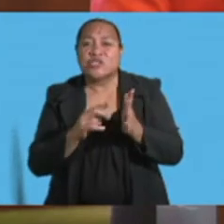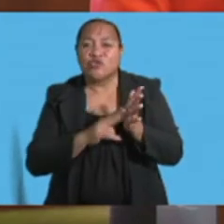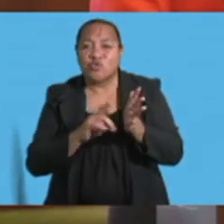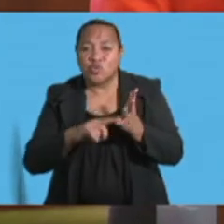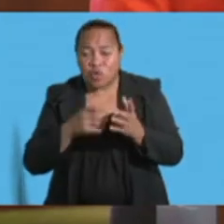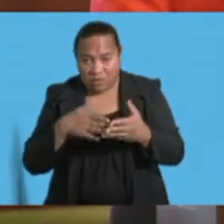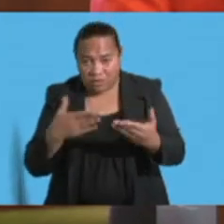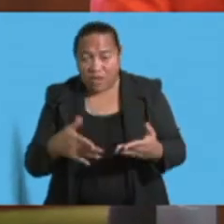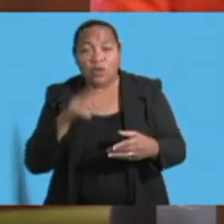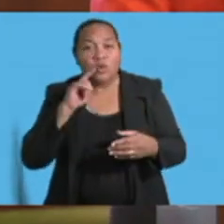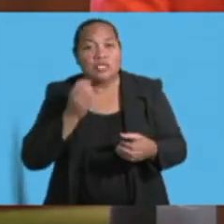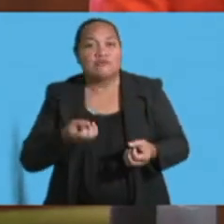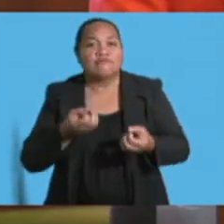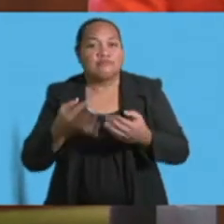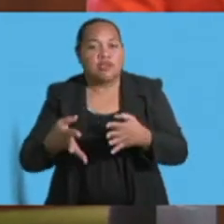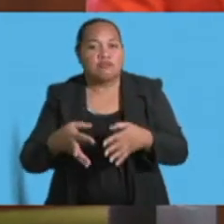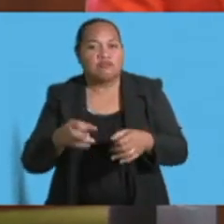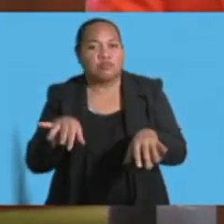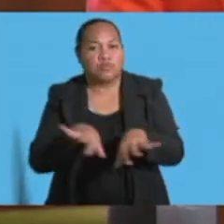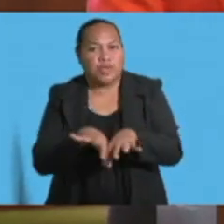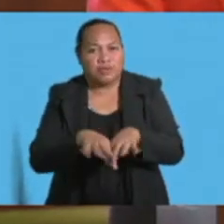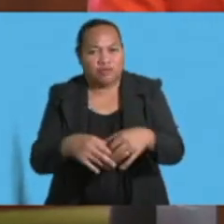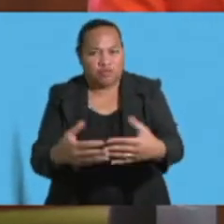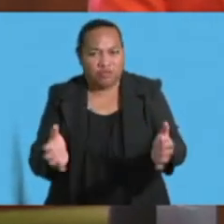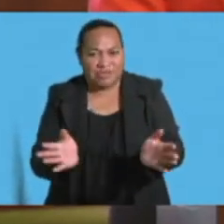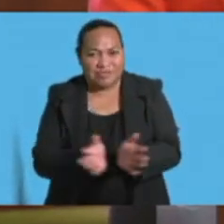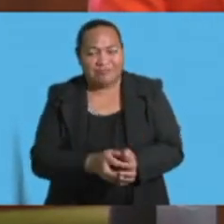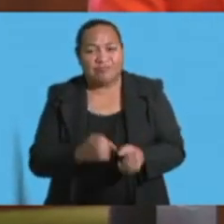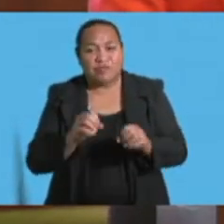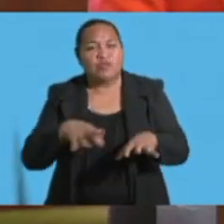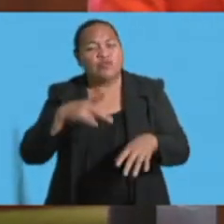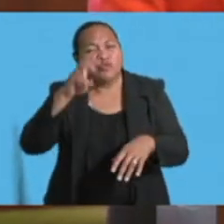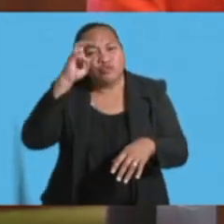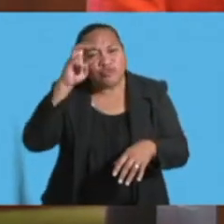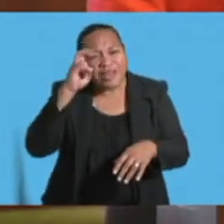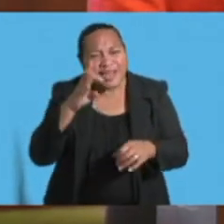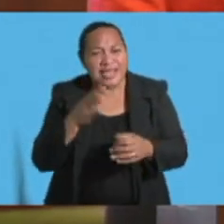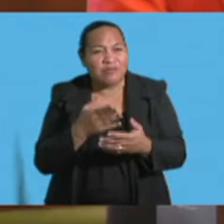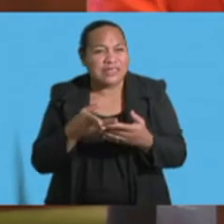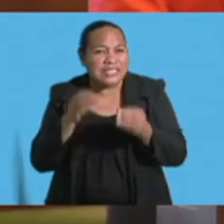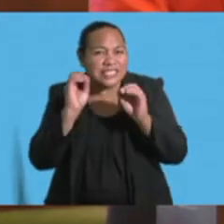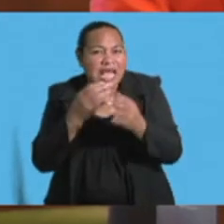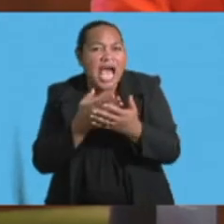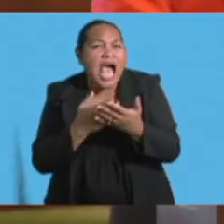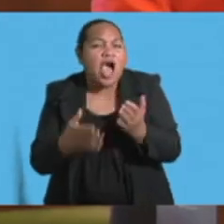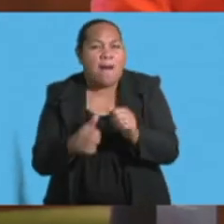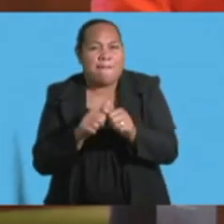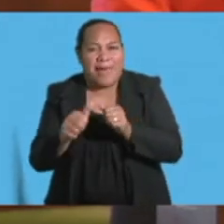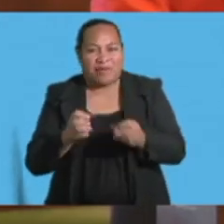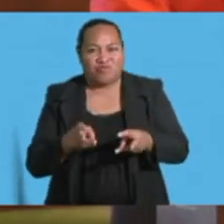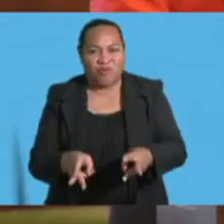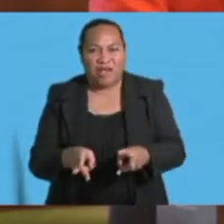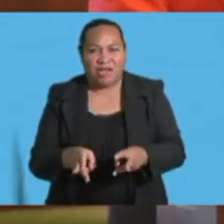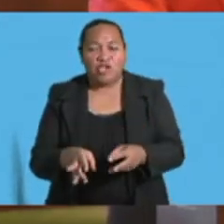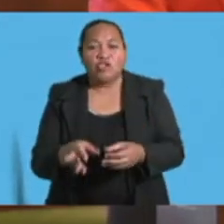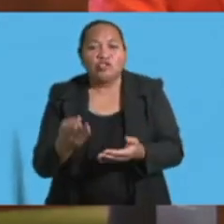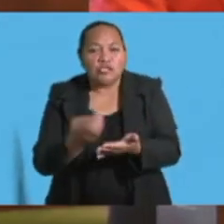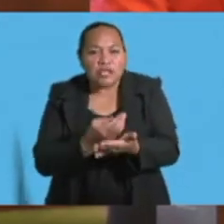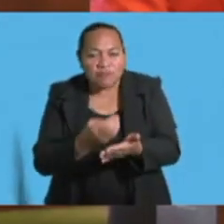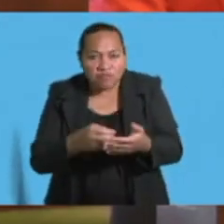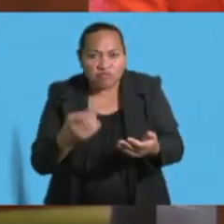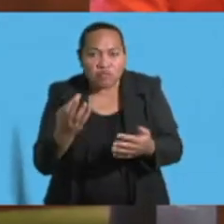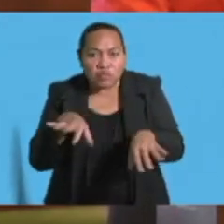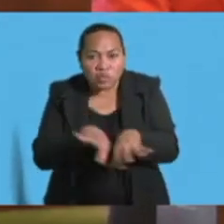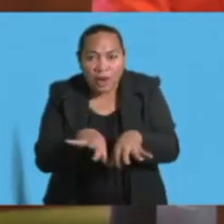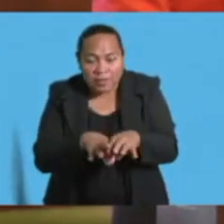Training on best use practices and benefits of composting will also be carried out with the aim to encourage more